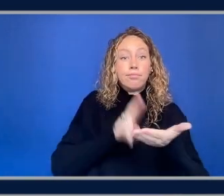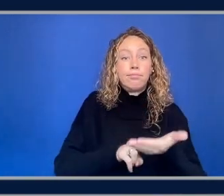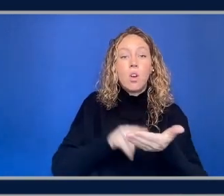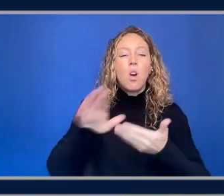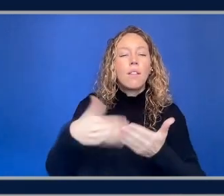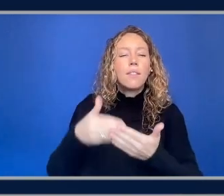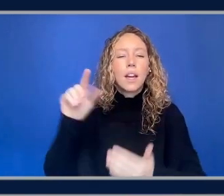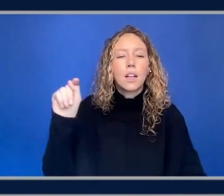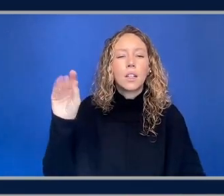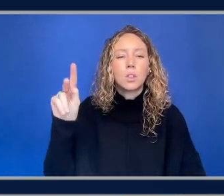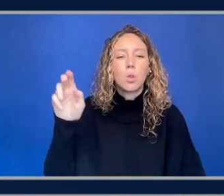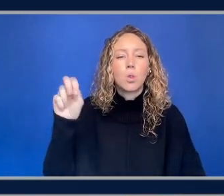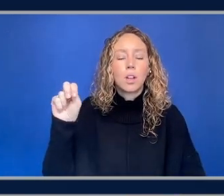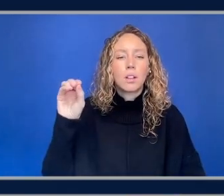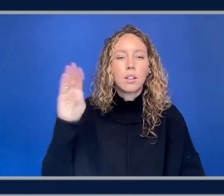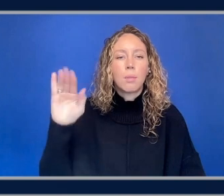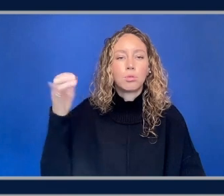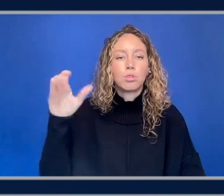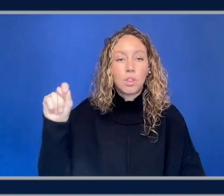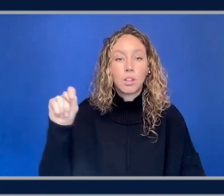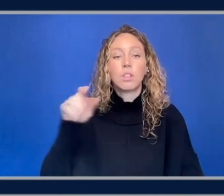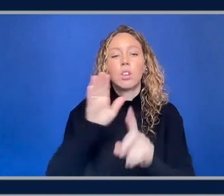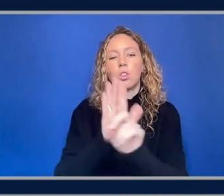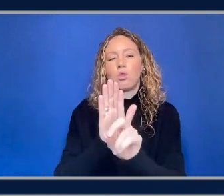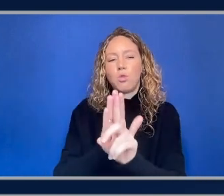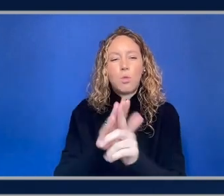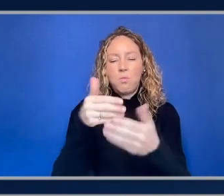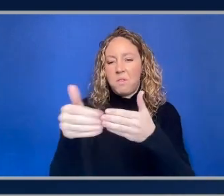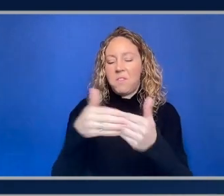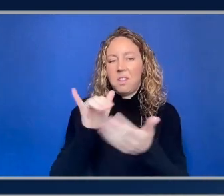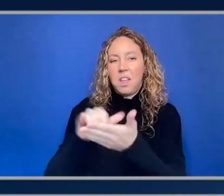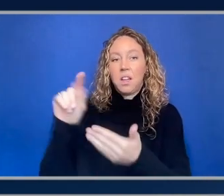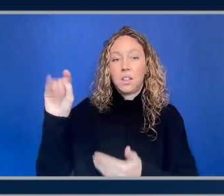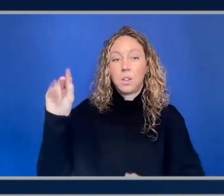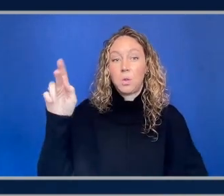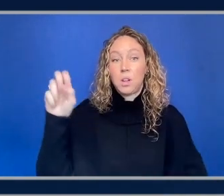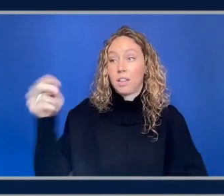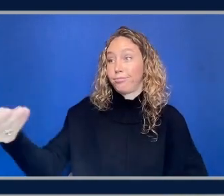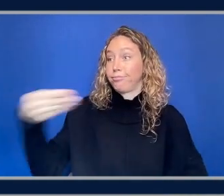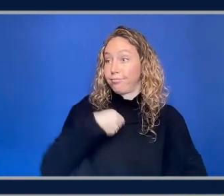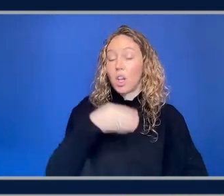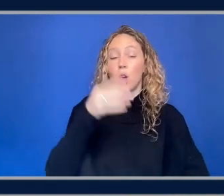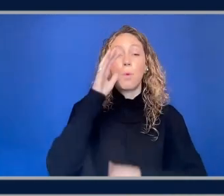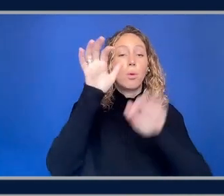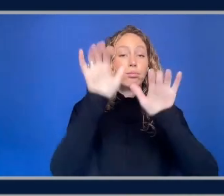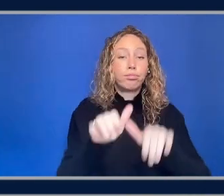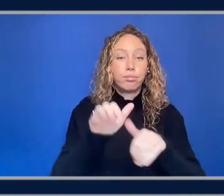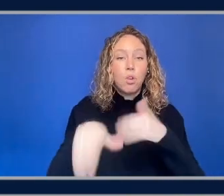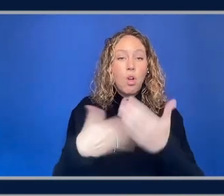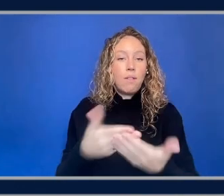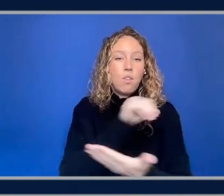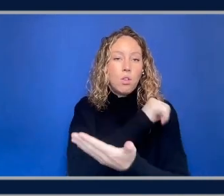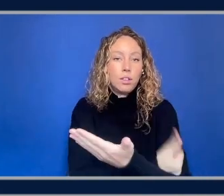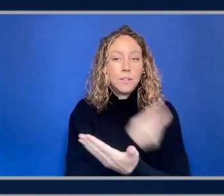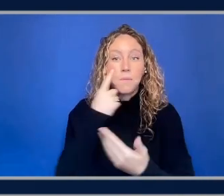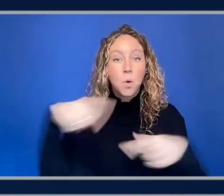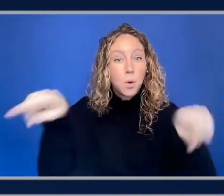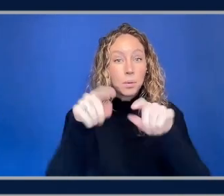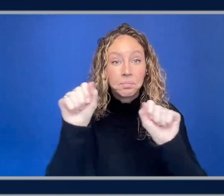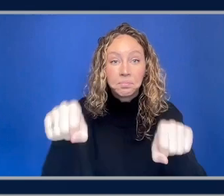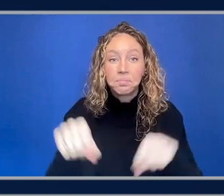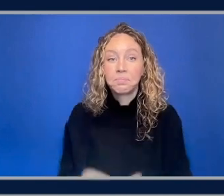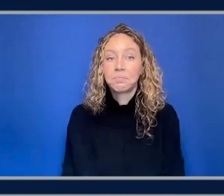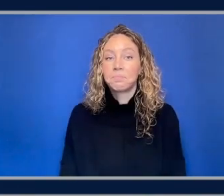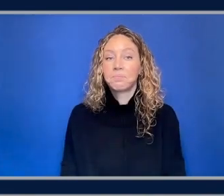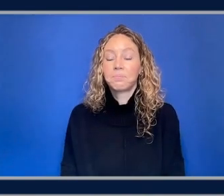your I am identity center credentials token is and we'll actually handle all the authorization for you after that so let's so